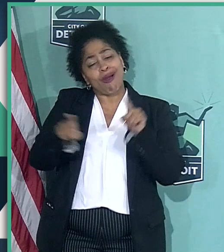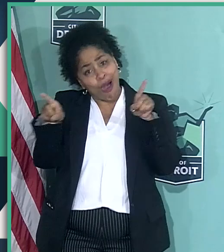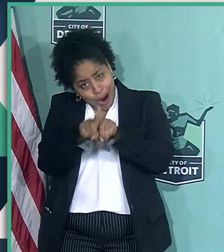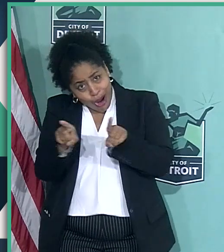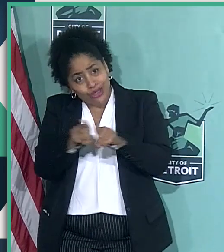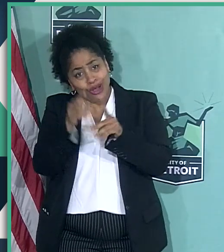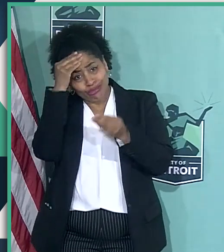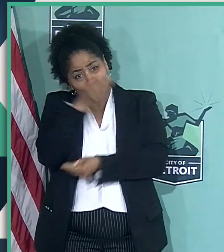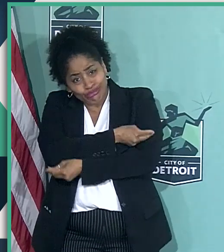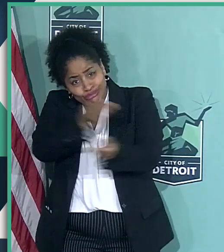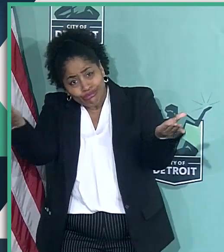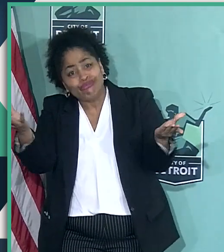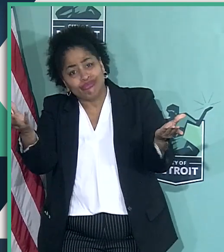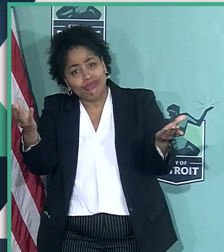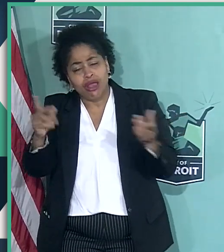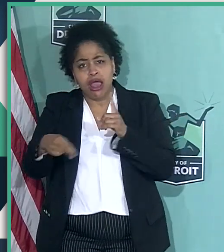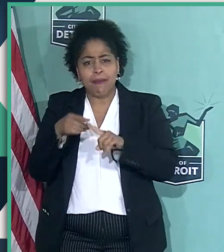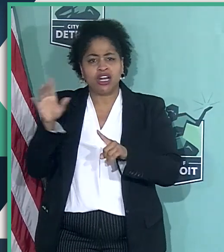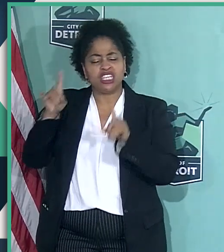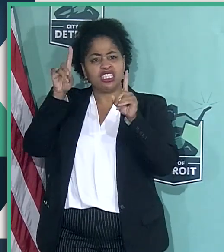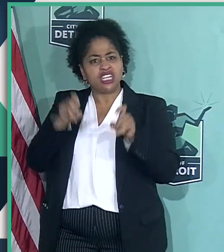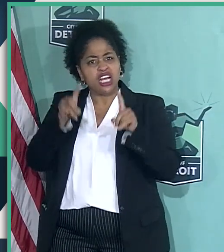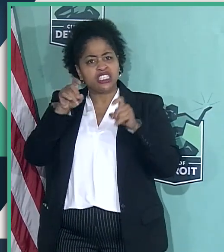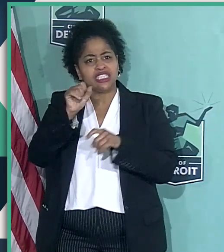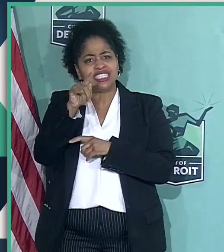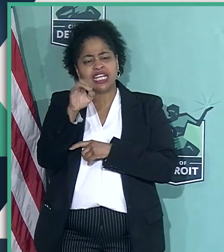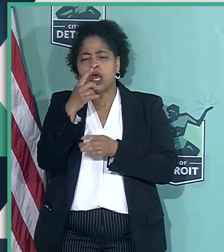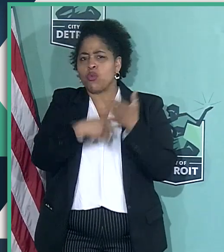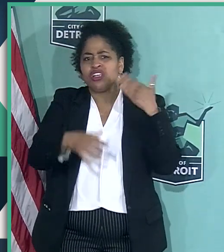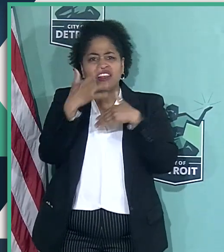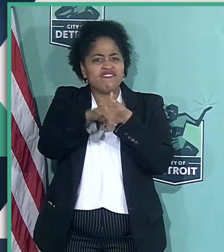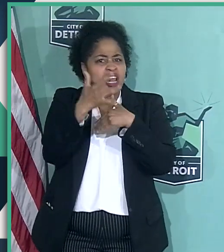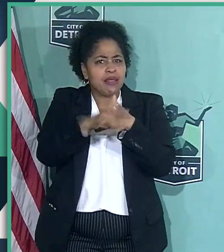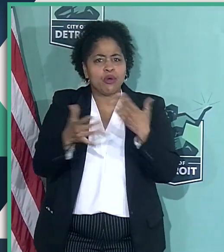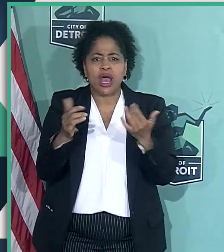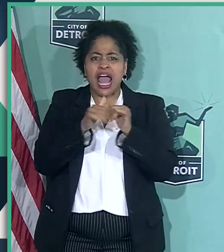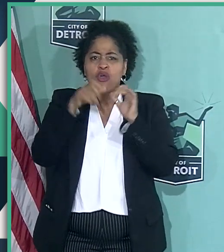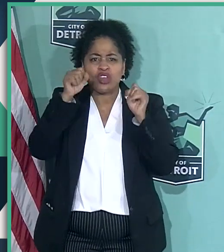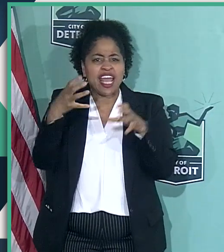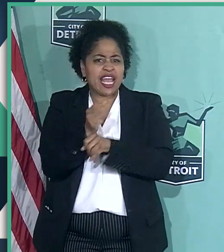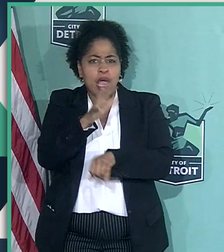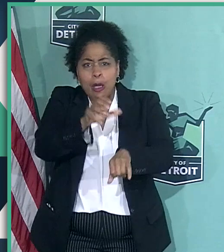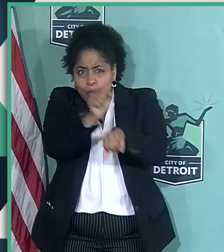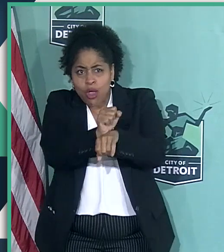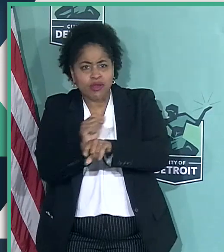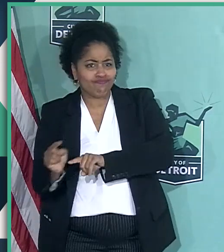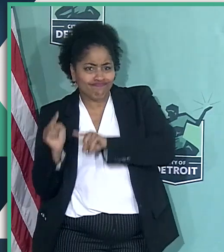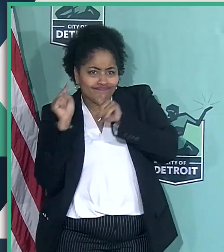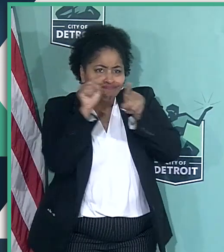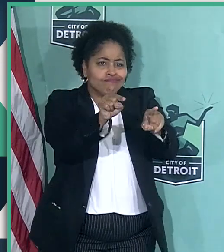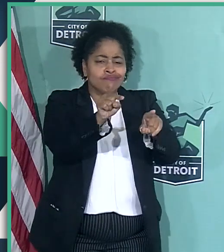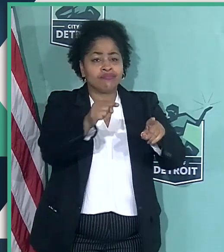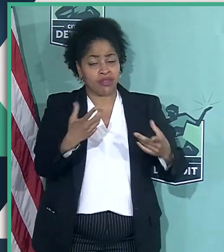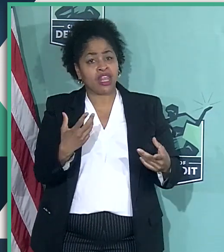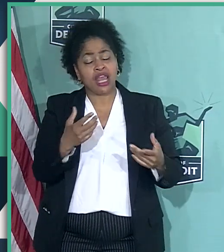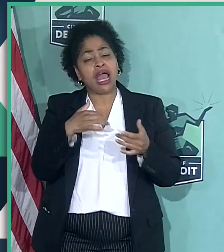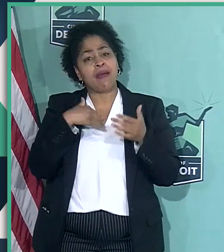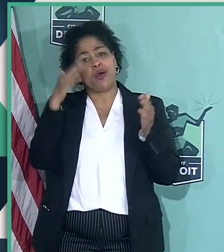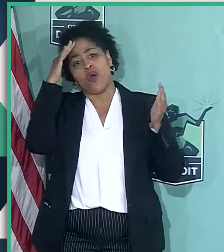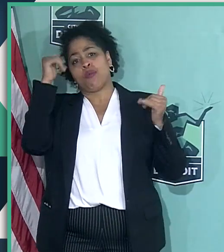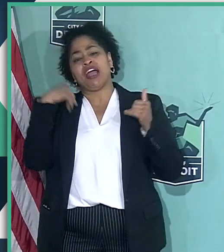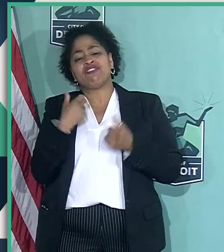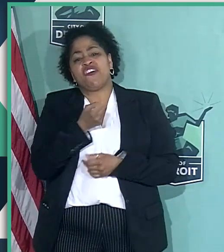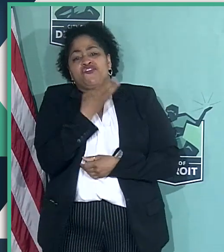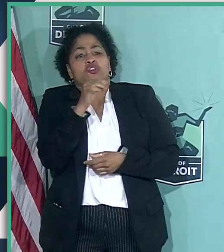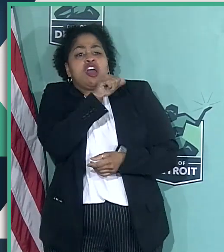also let Detroiters know about his testing site, what's available, how you can get an appointment to go there. And I'm hoping that we have a